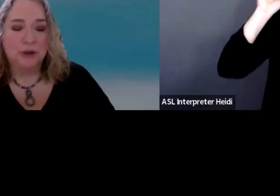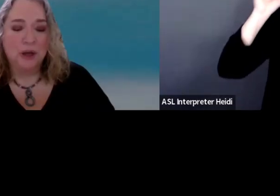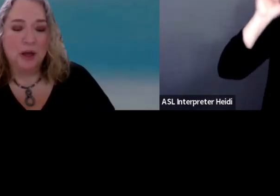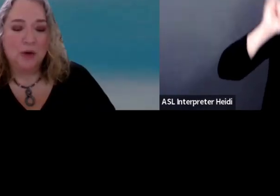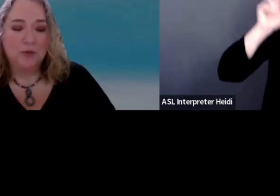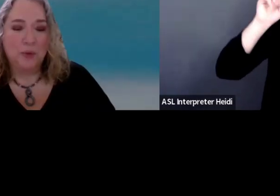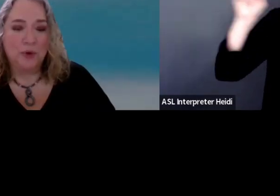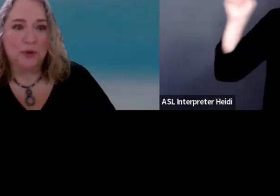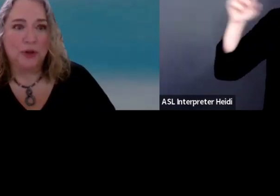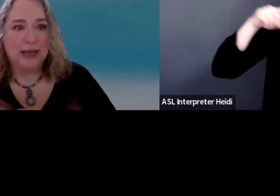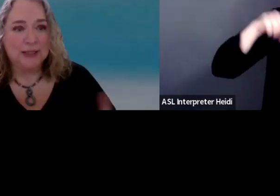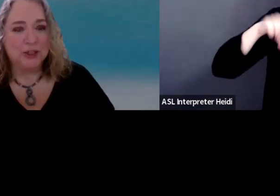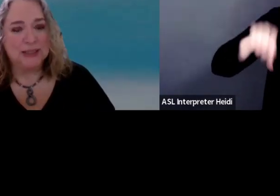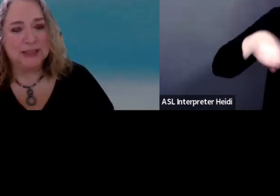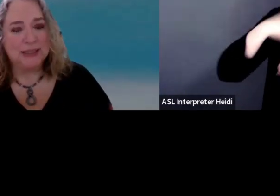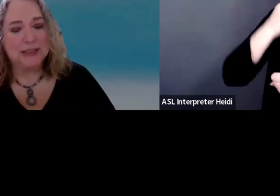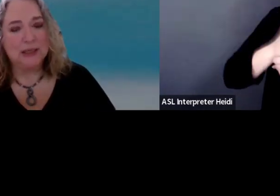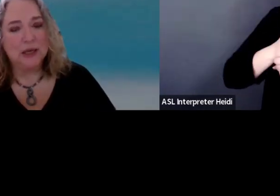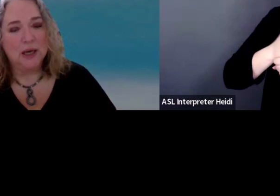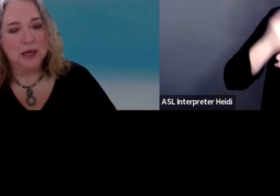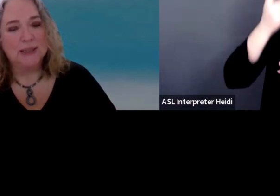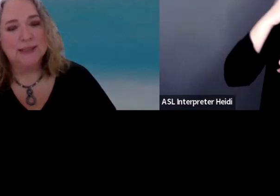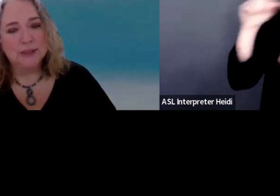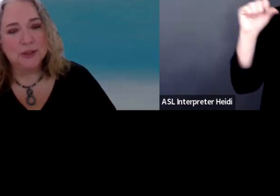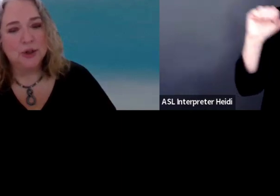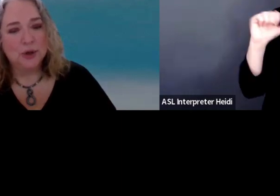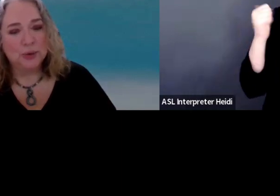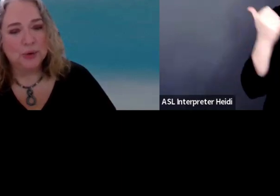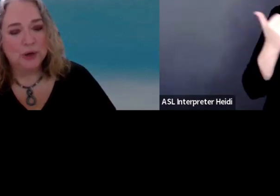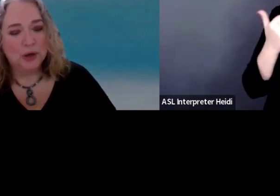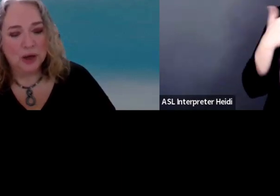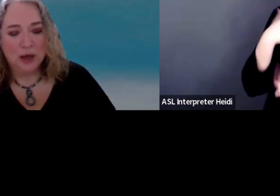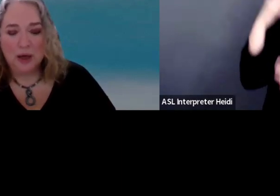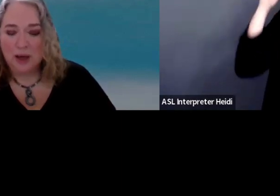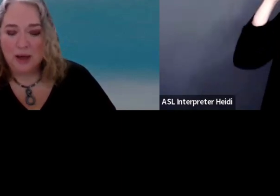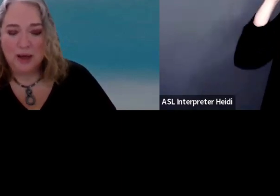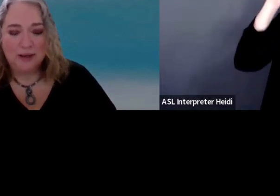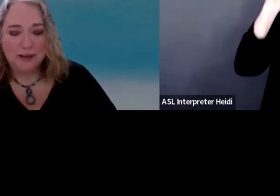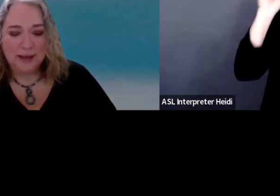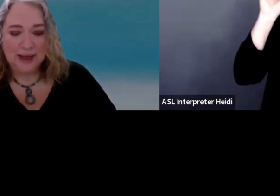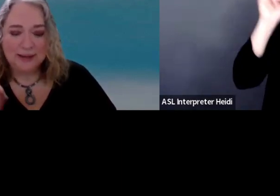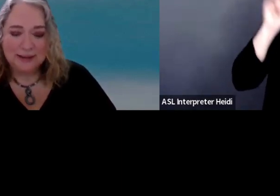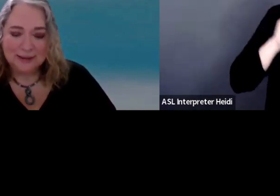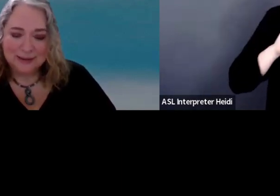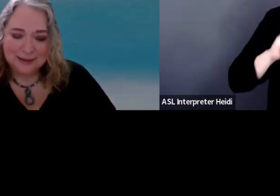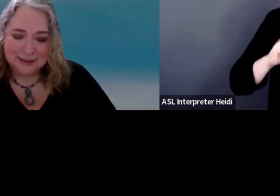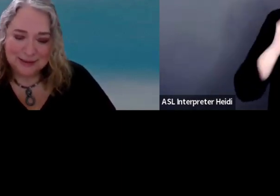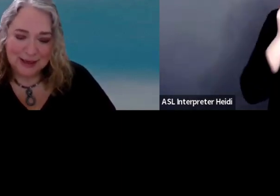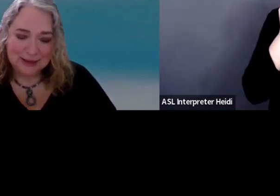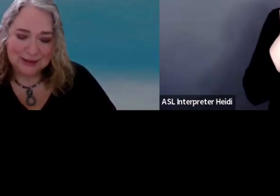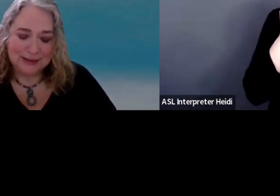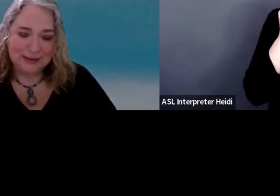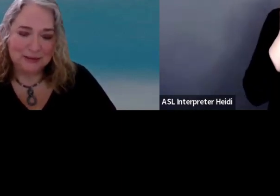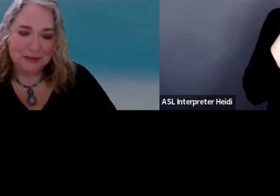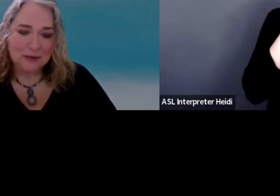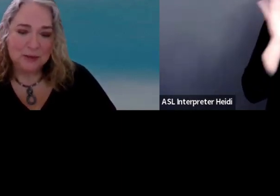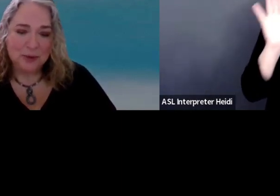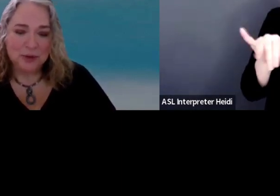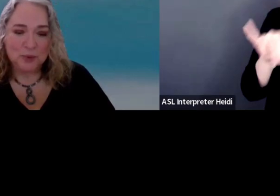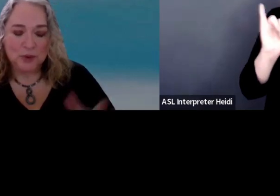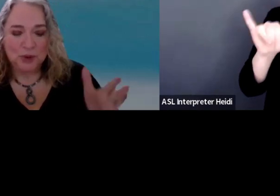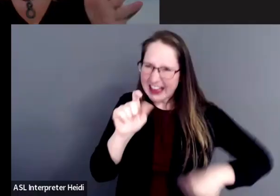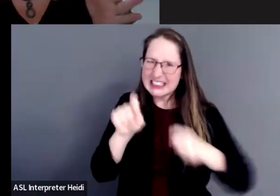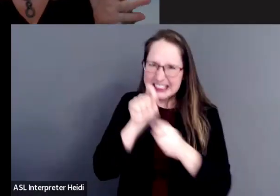year for the agency, I said, you know, that is exactly it.